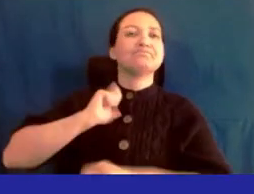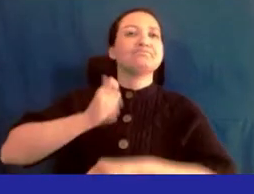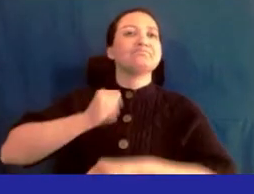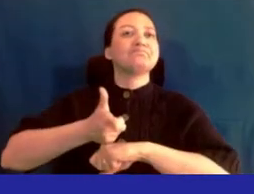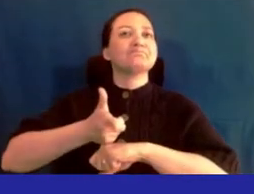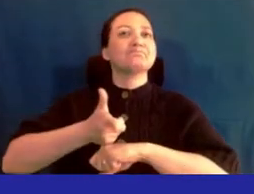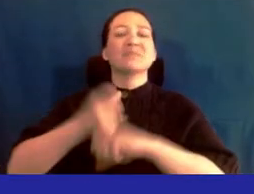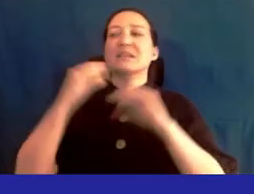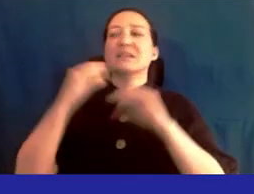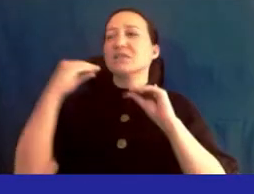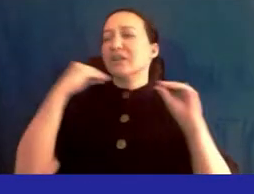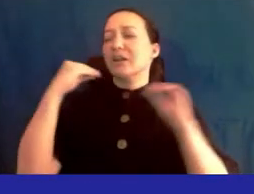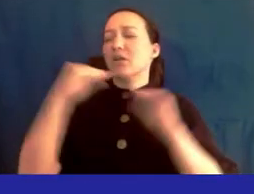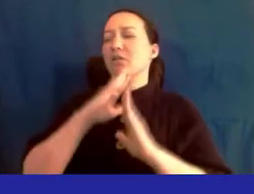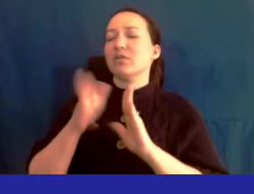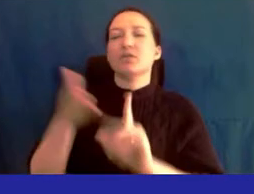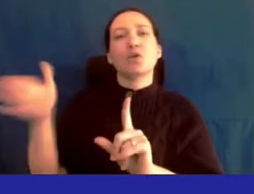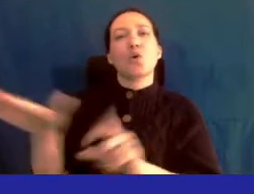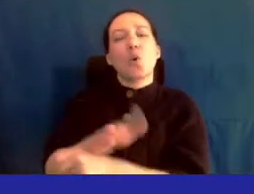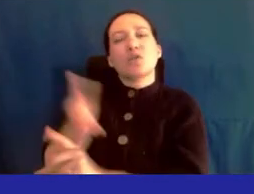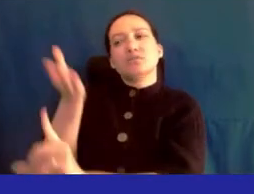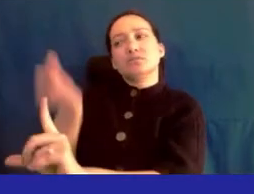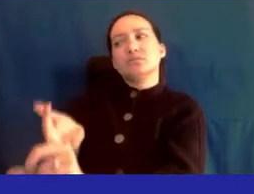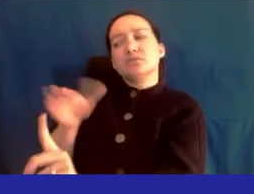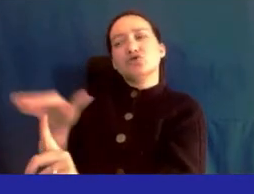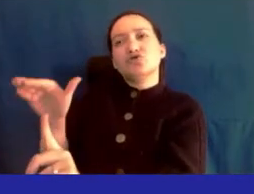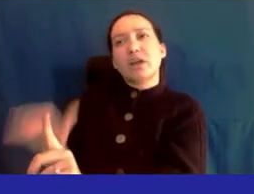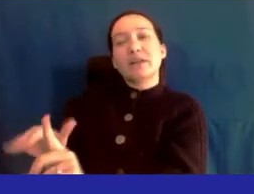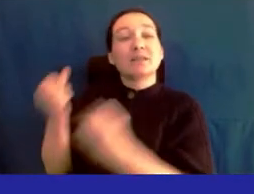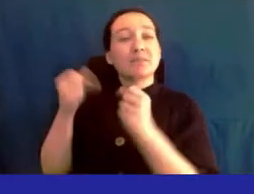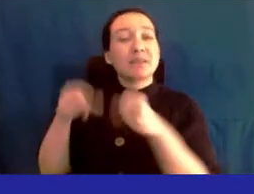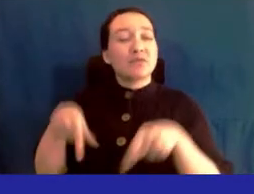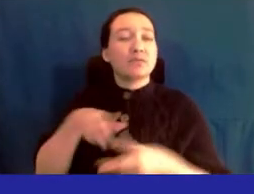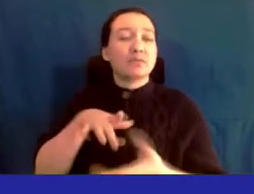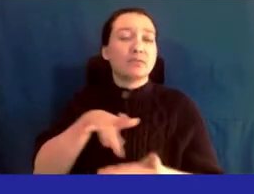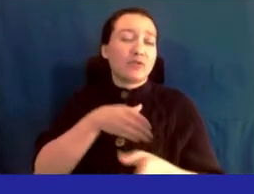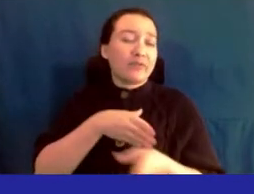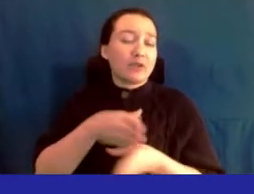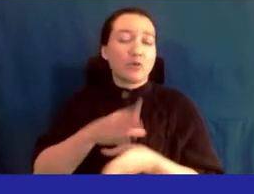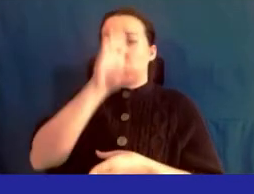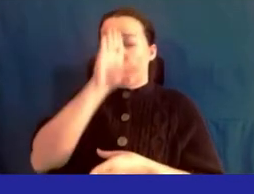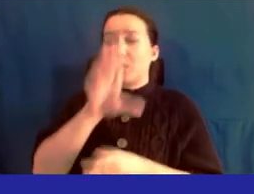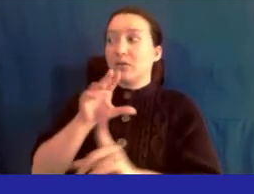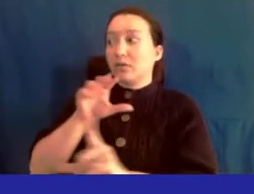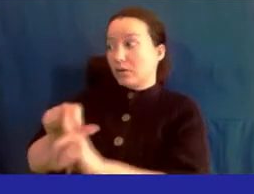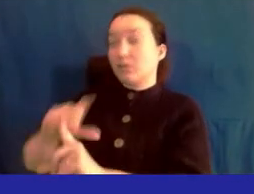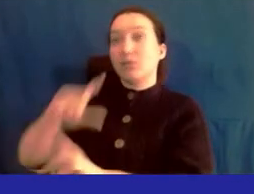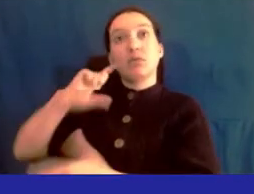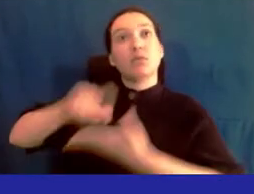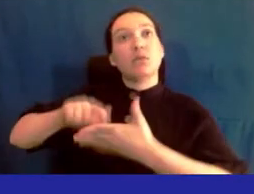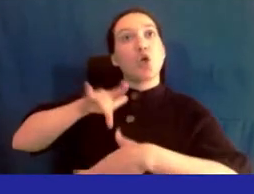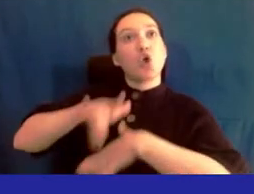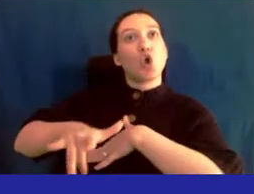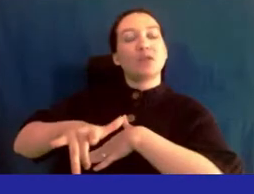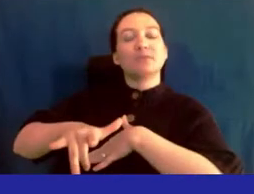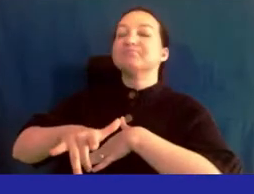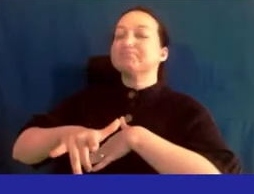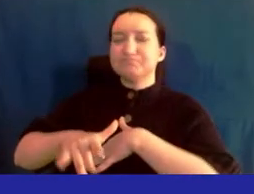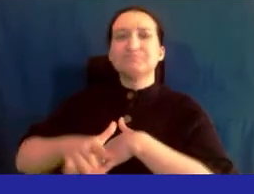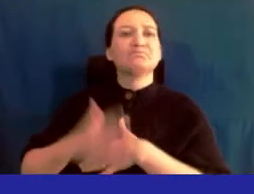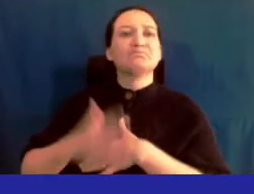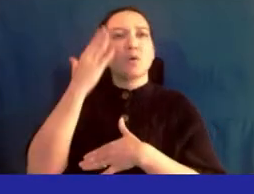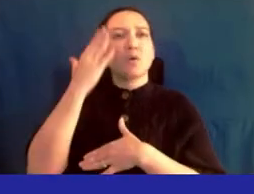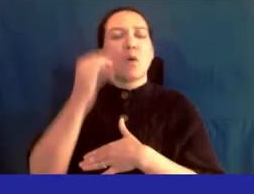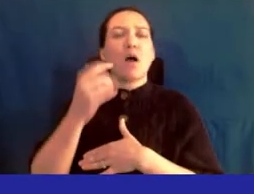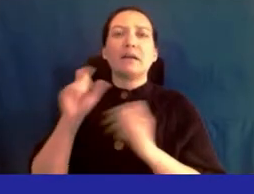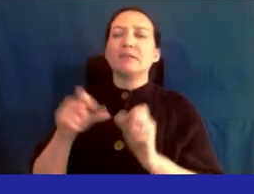mission to educate the whole child many of you here in the medical field know the importance of catching things early and there is no reason why we should not